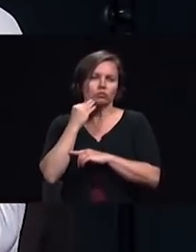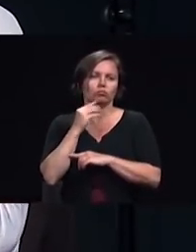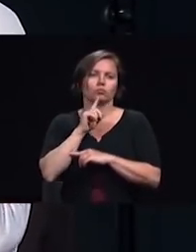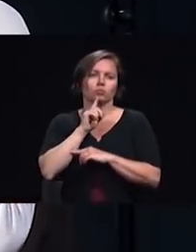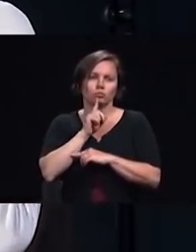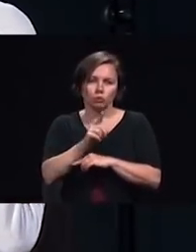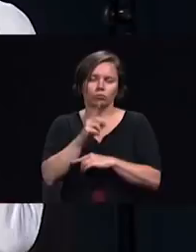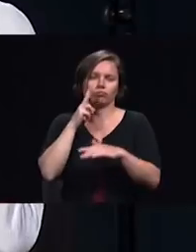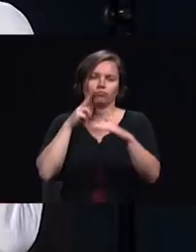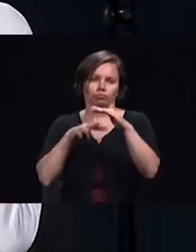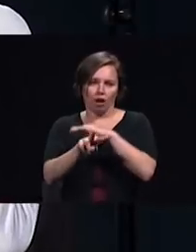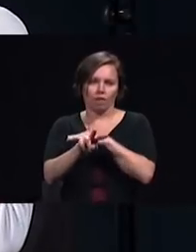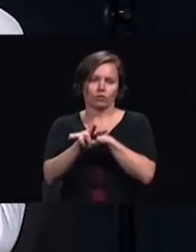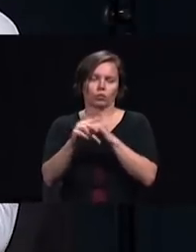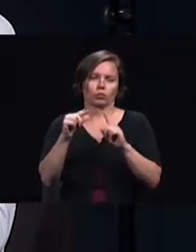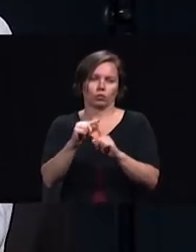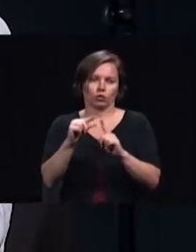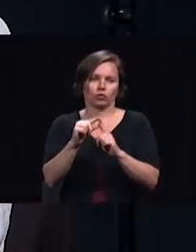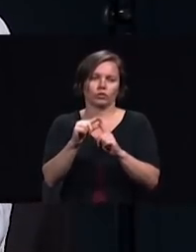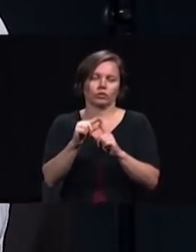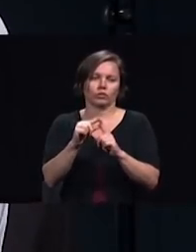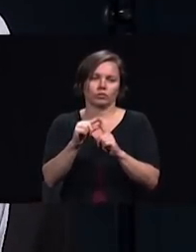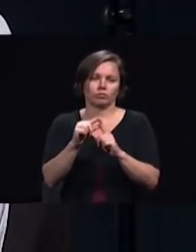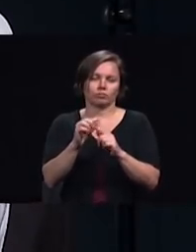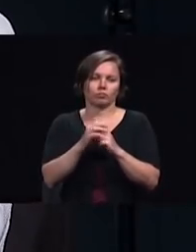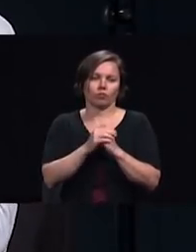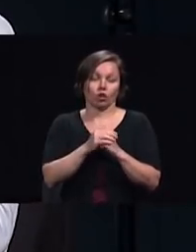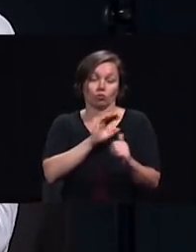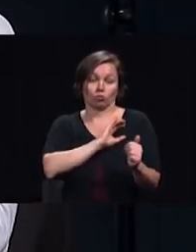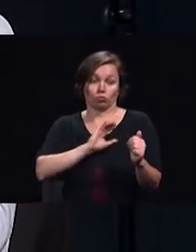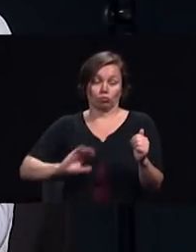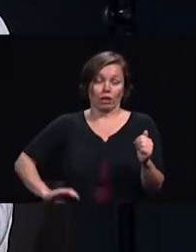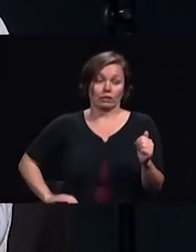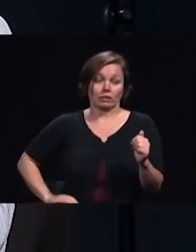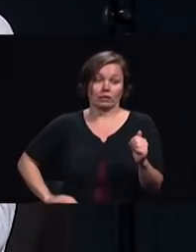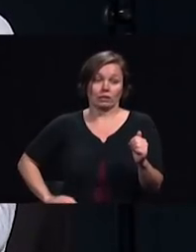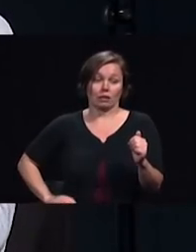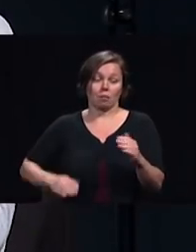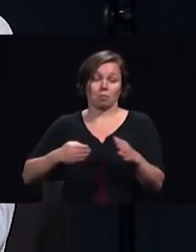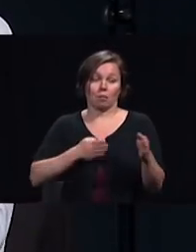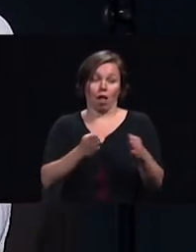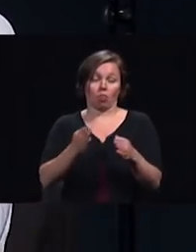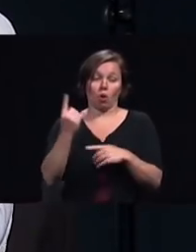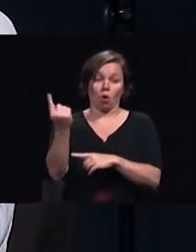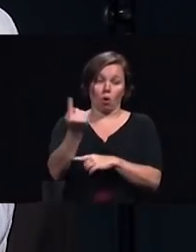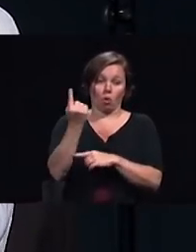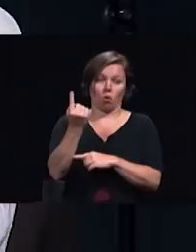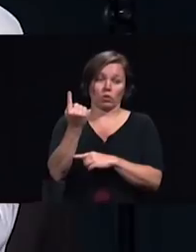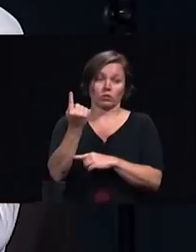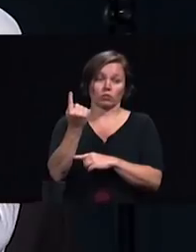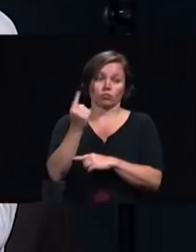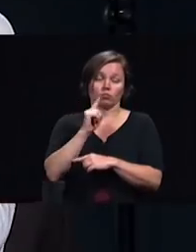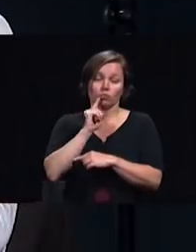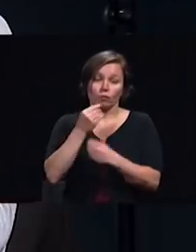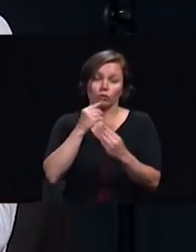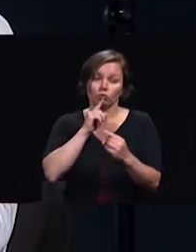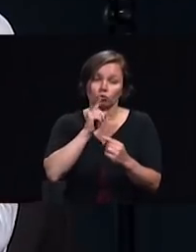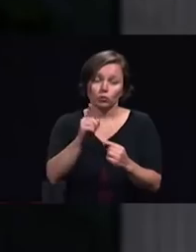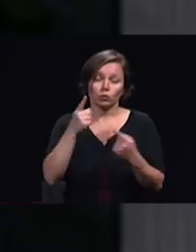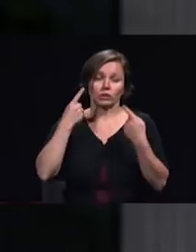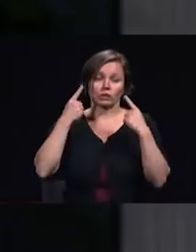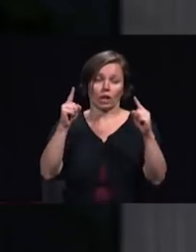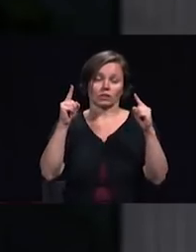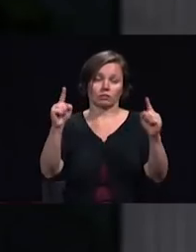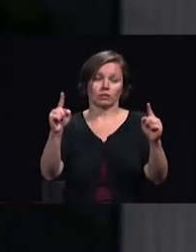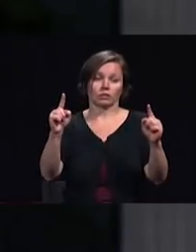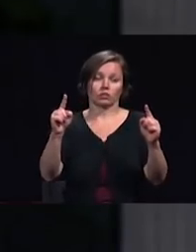words Christ's method alone will give true success in reaching the people the Savior mingled